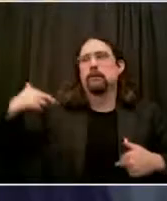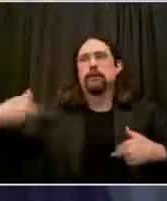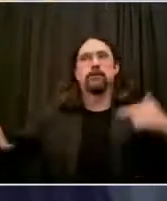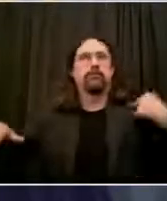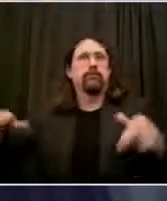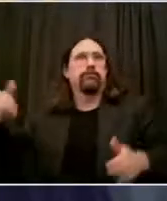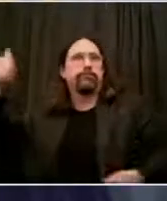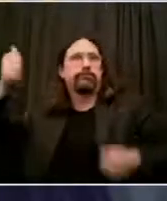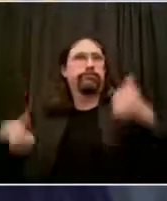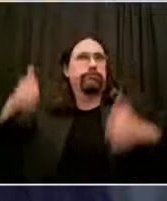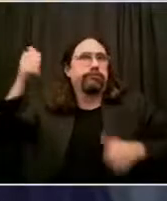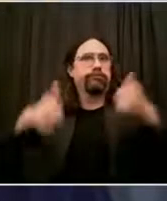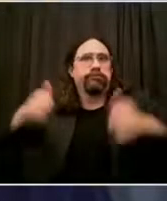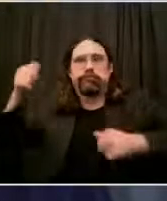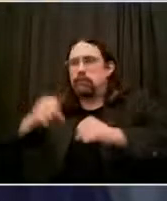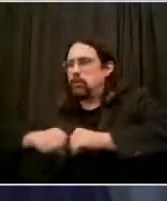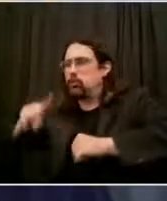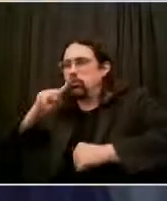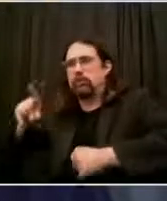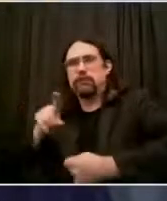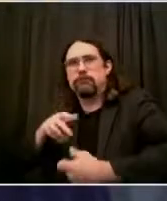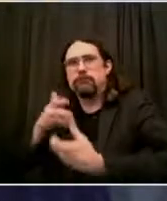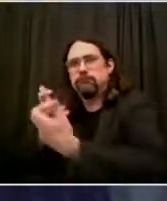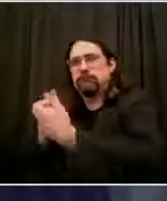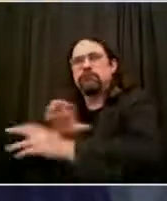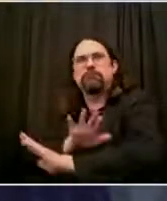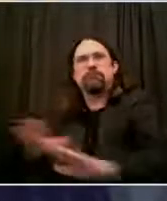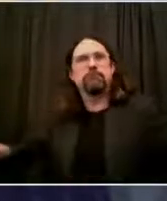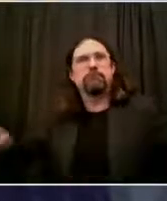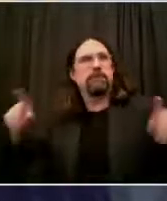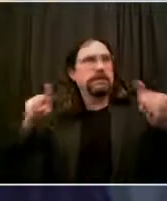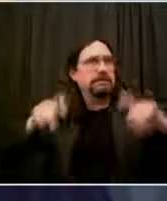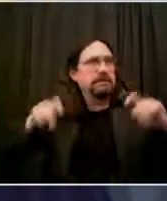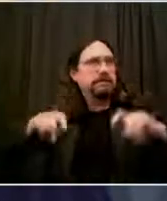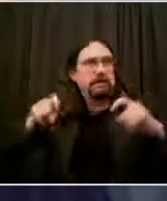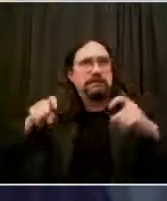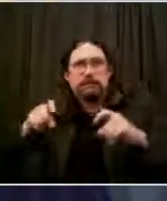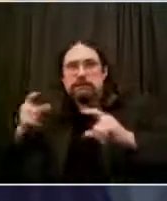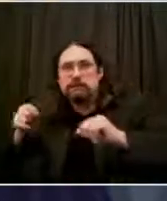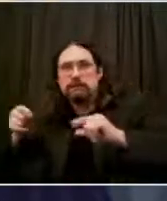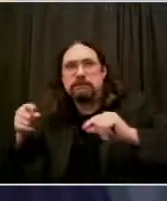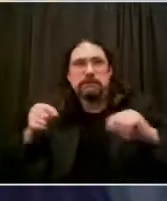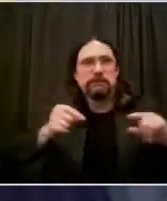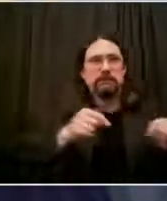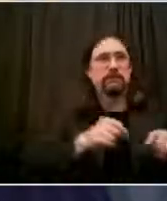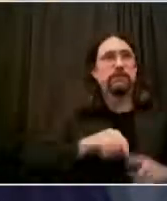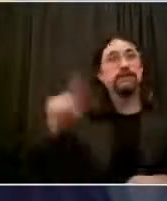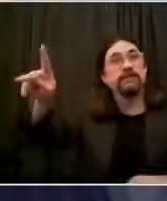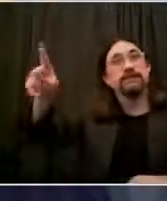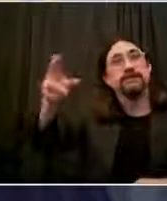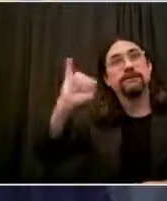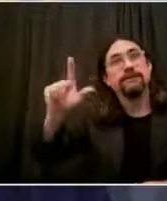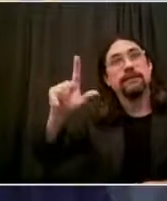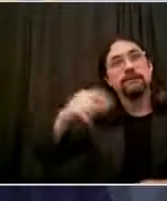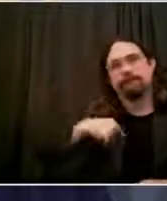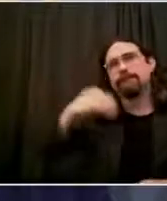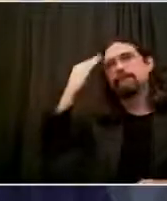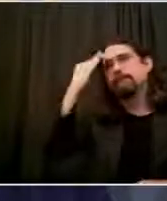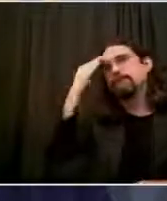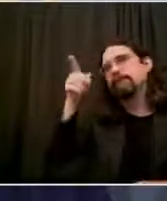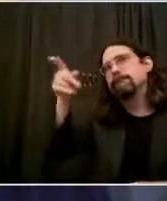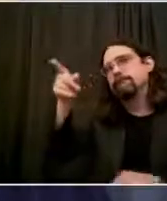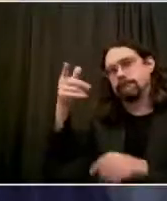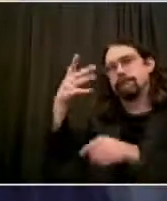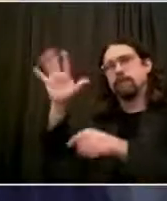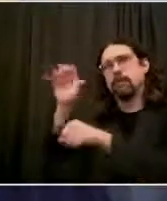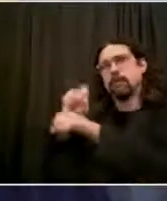And Phil, I know you have worked with a lot of faith leaders over the years. So if you have other reflections you'd like to offer on